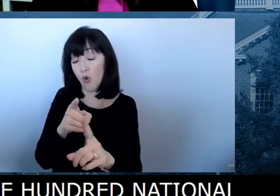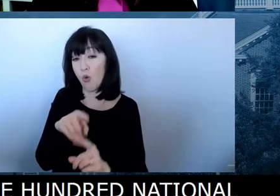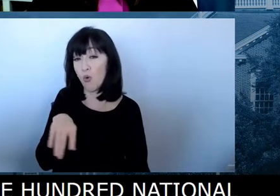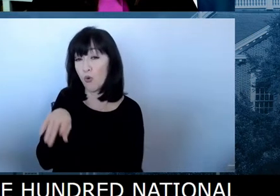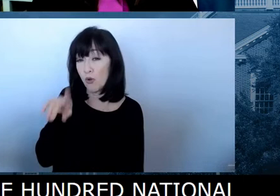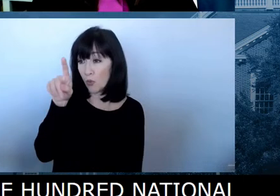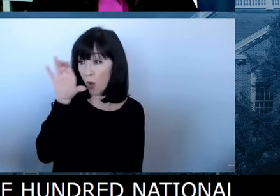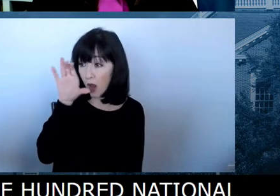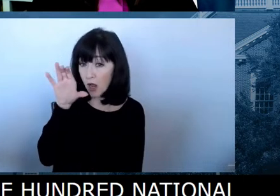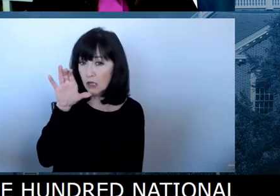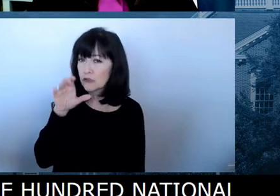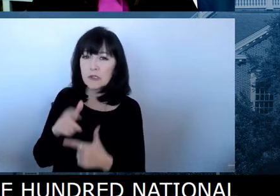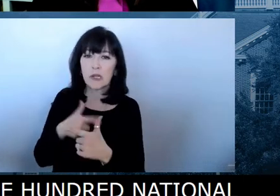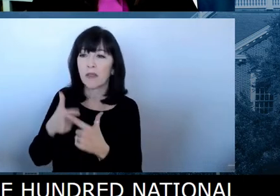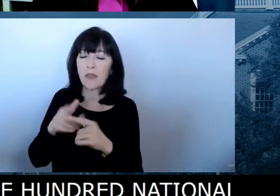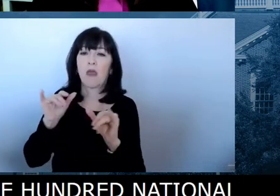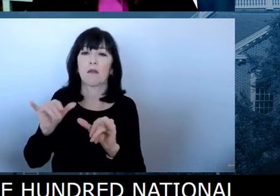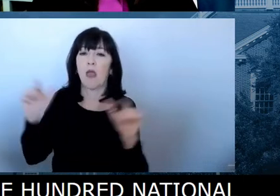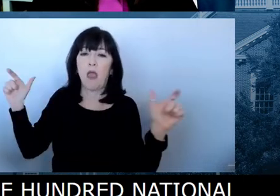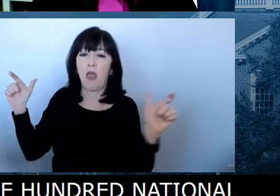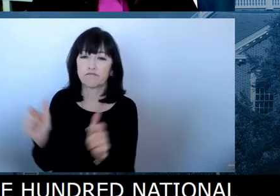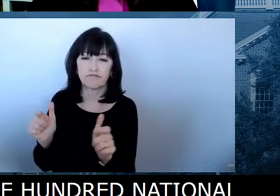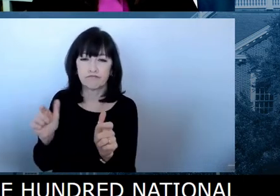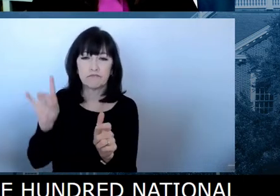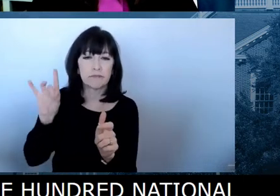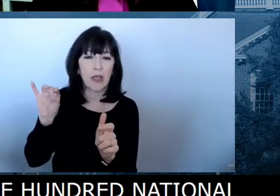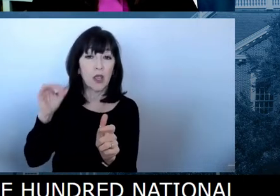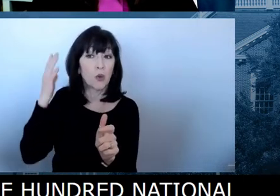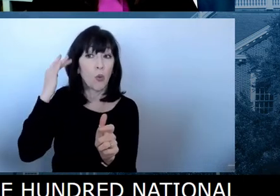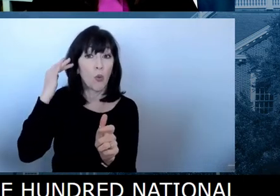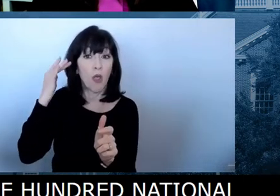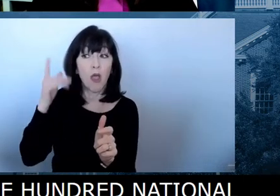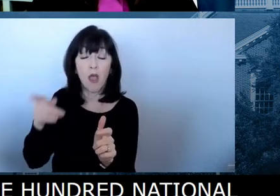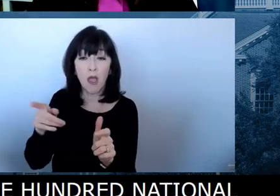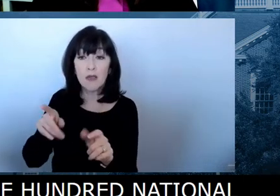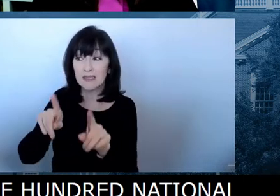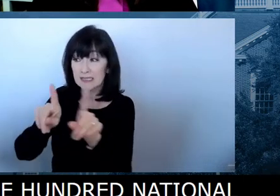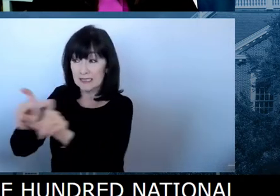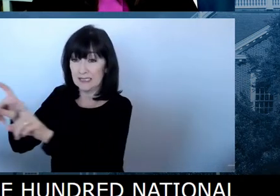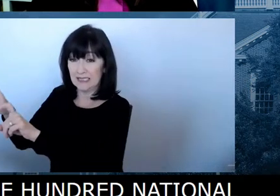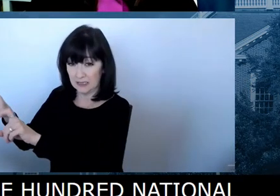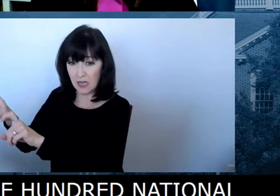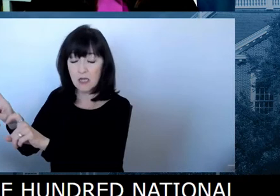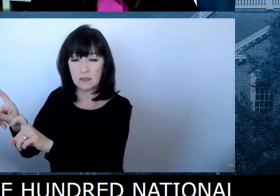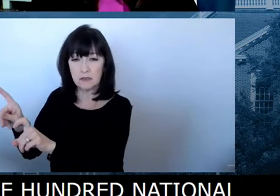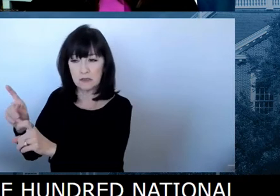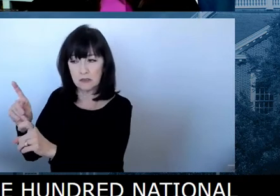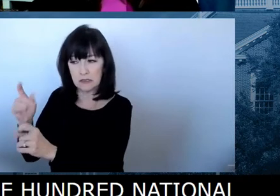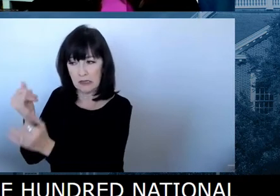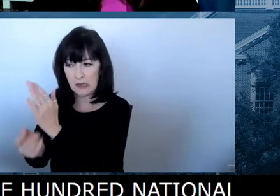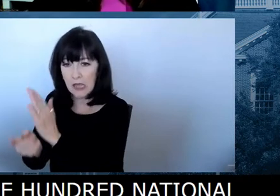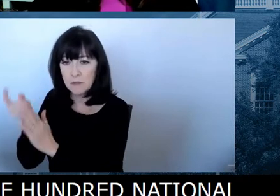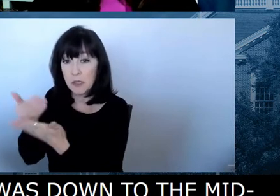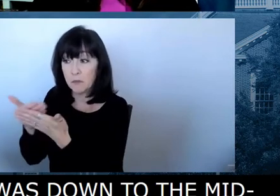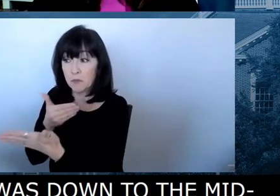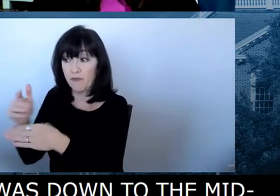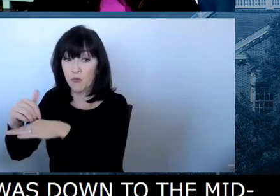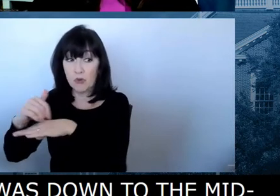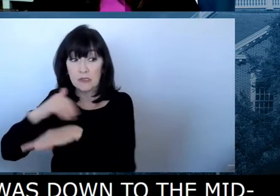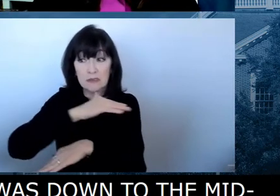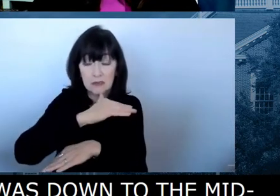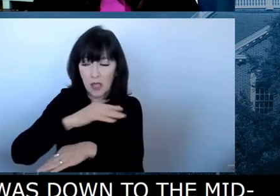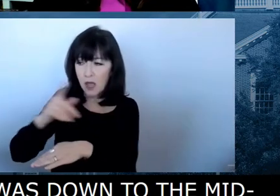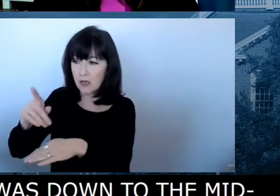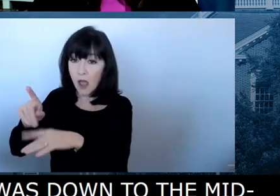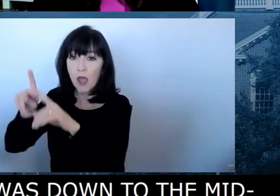to 80 because, uh, members were, had tested positive. Secretary McGarrett. I was going to say exactly what you said,